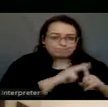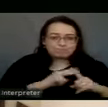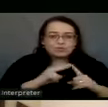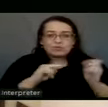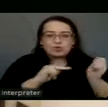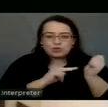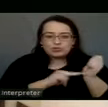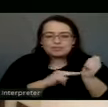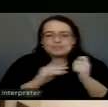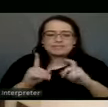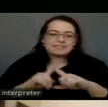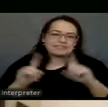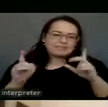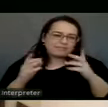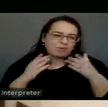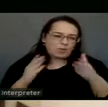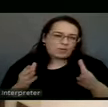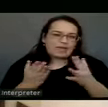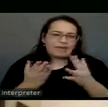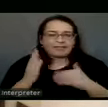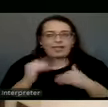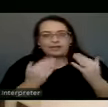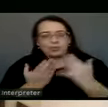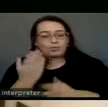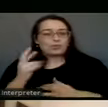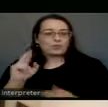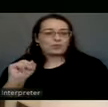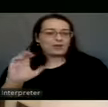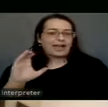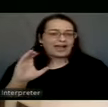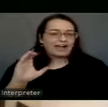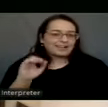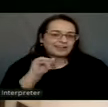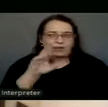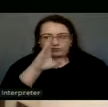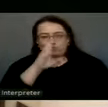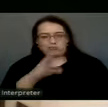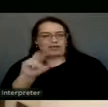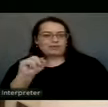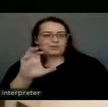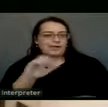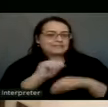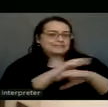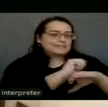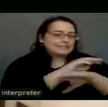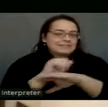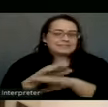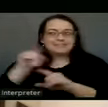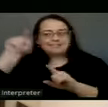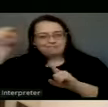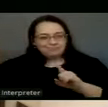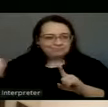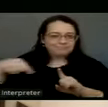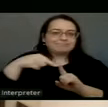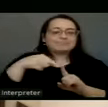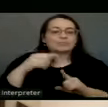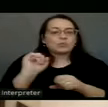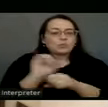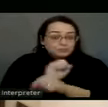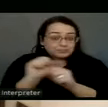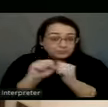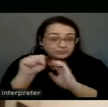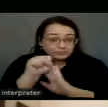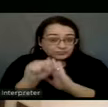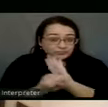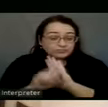route than just straight through the RAC. And so we, we are working with the state on their